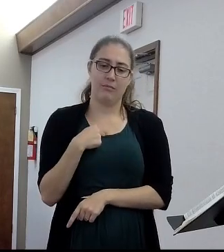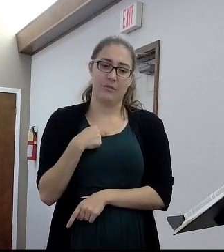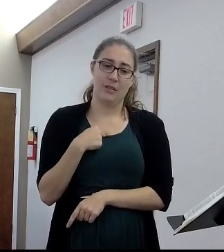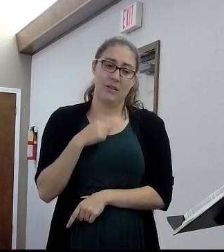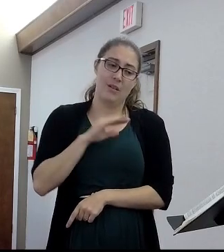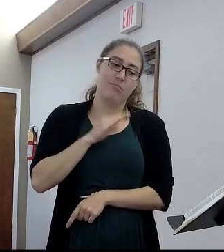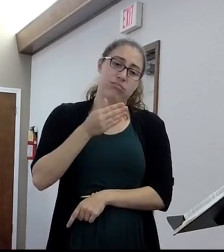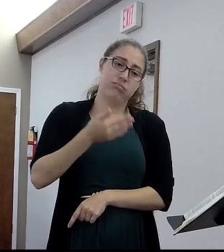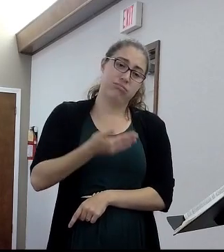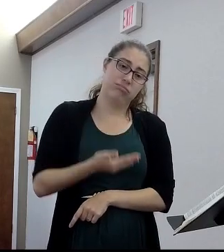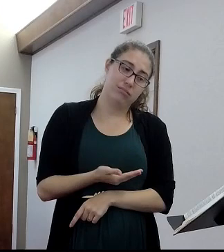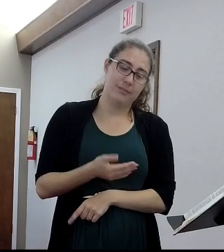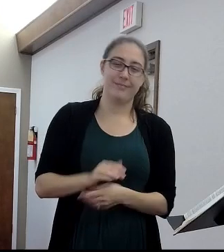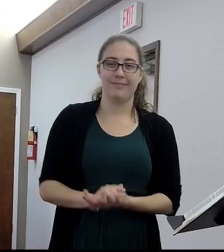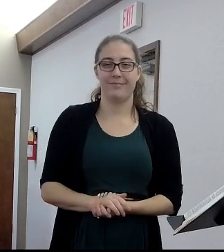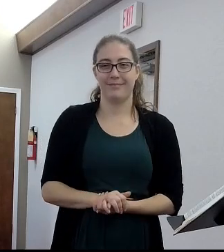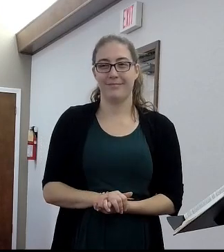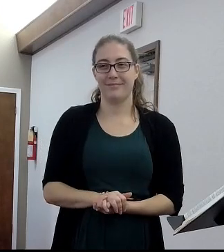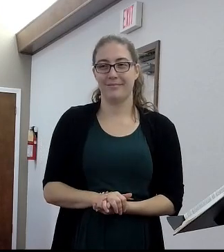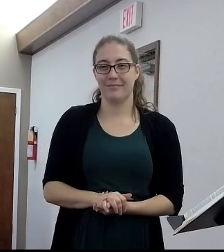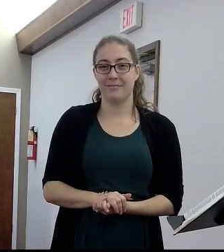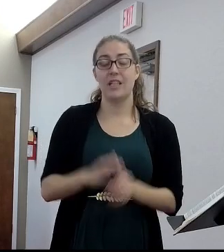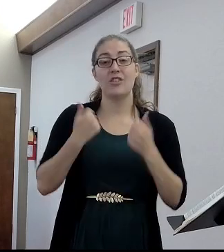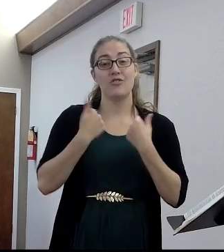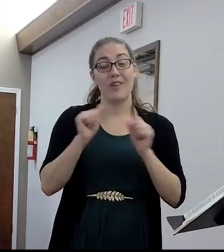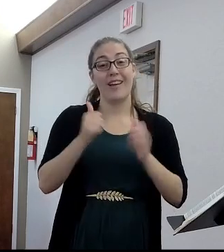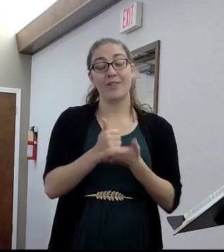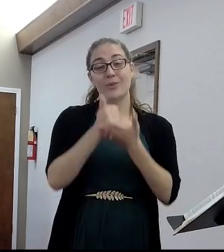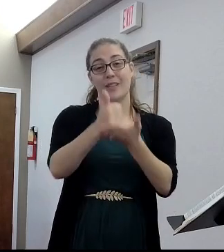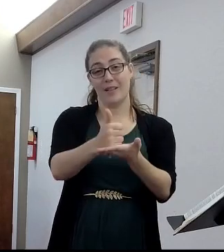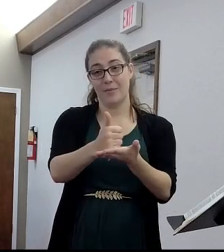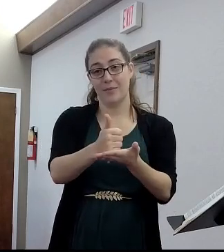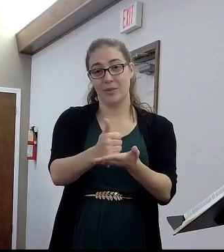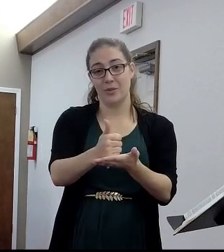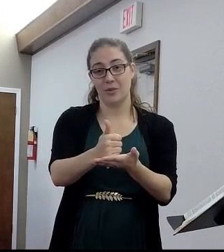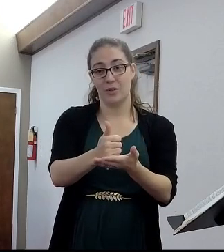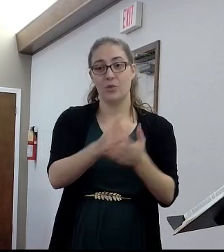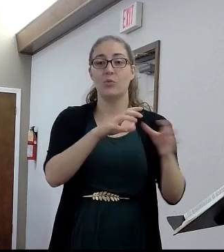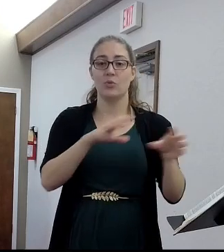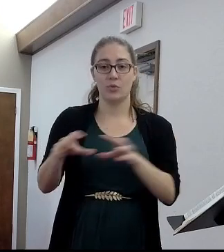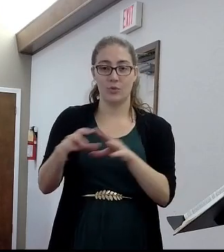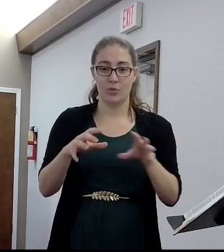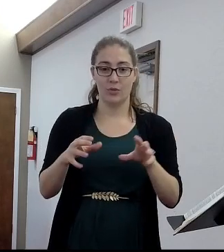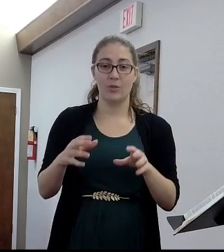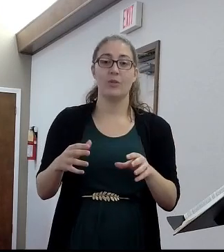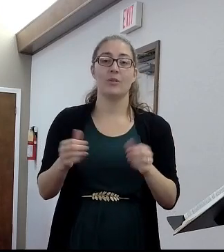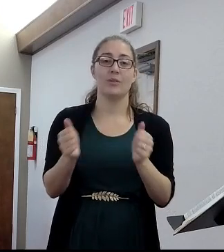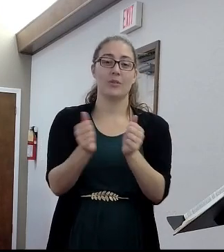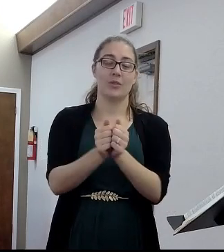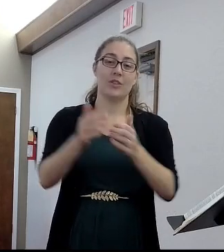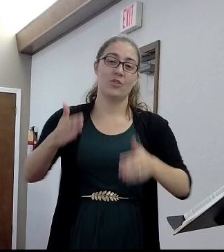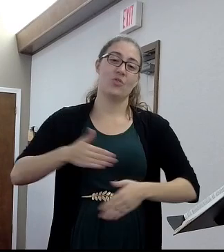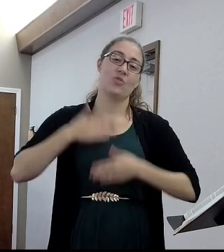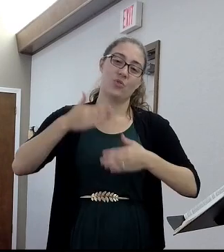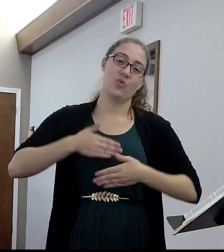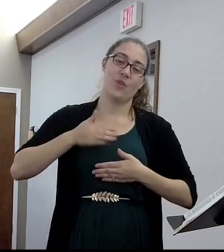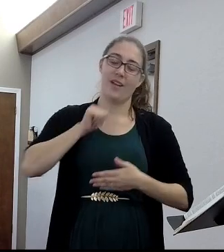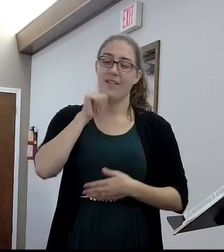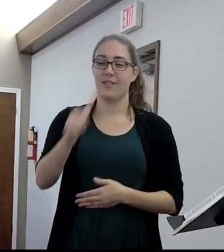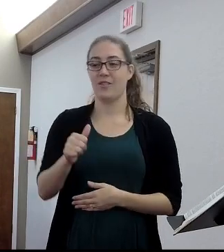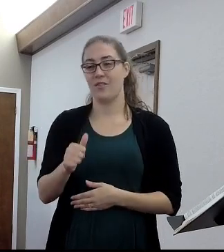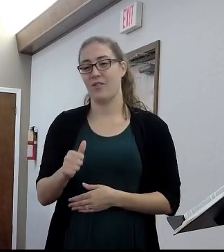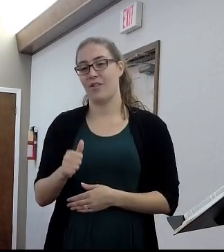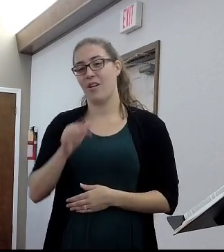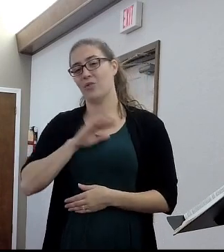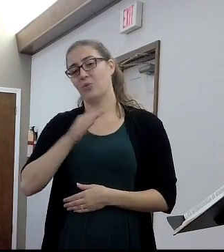which means that they're literally trying to help you, that they may do it with joy and not with grief, for it is unprofitable for you. So,